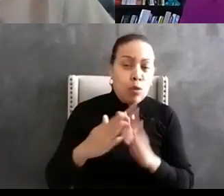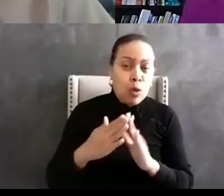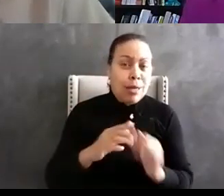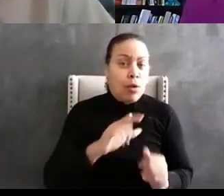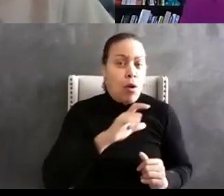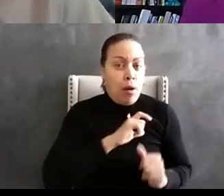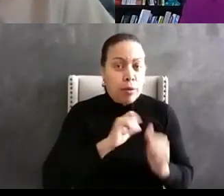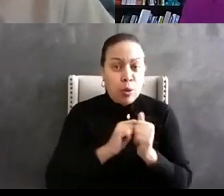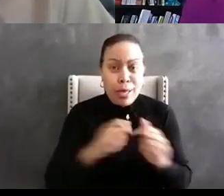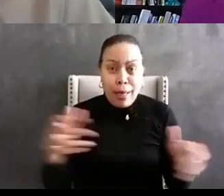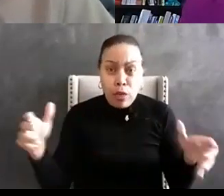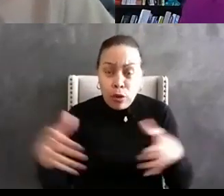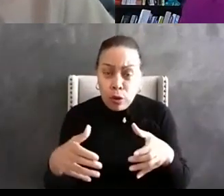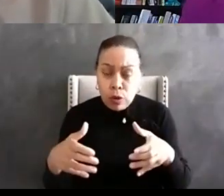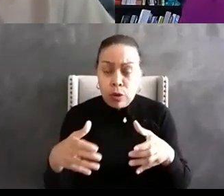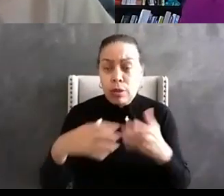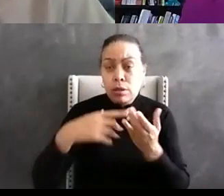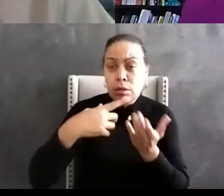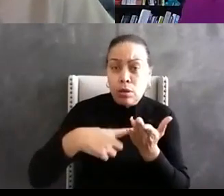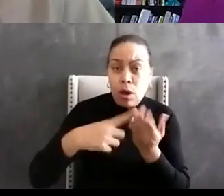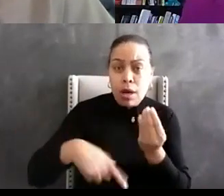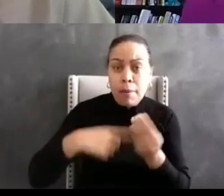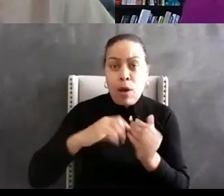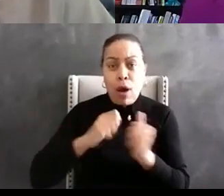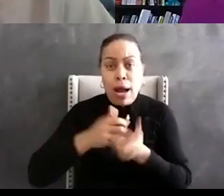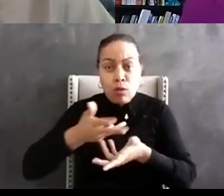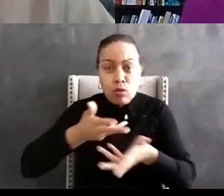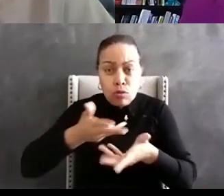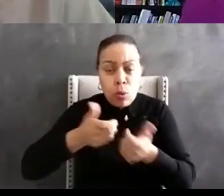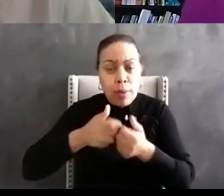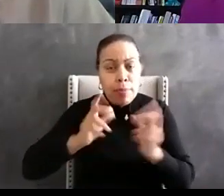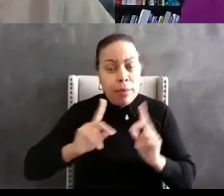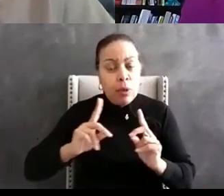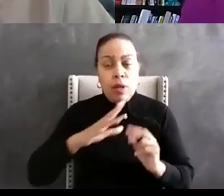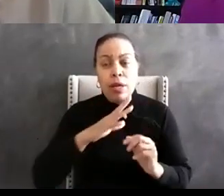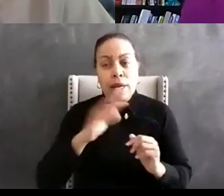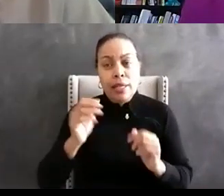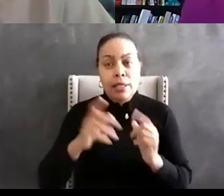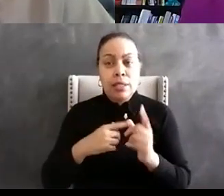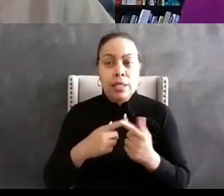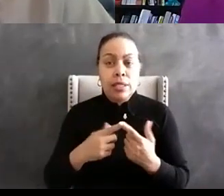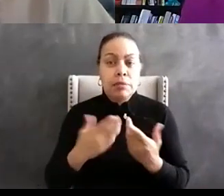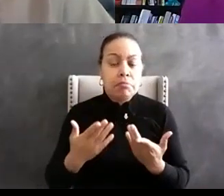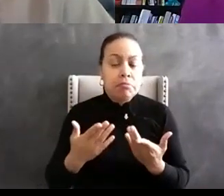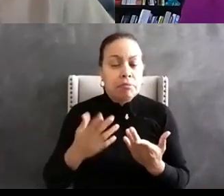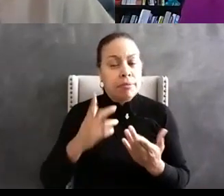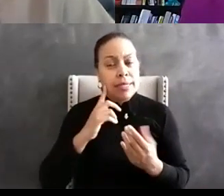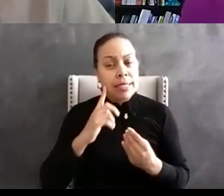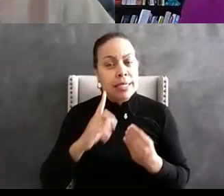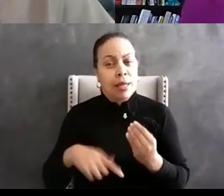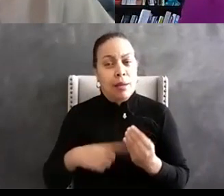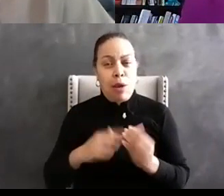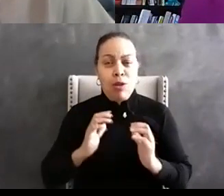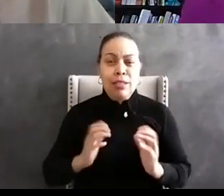to them about um how to interact with people and and thinking about customer